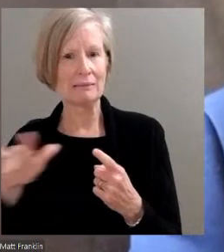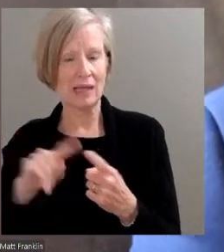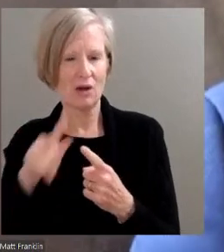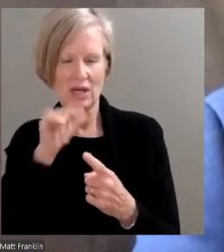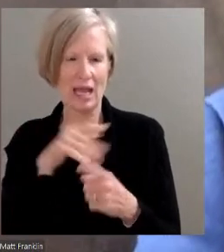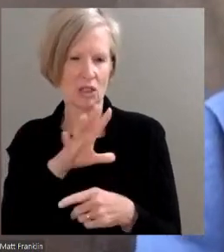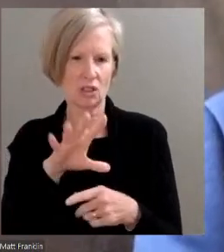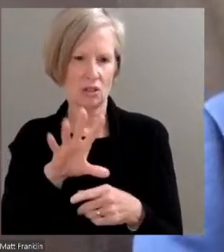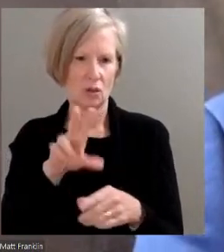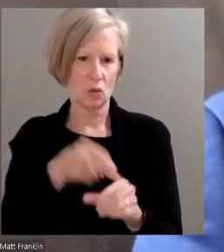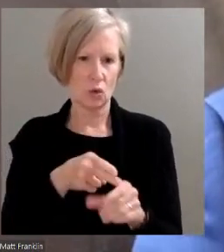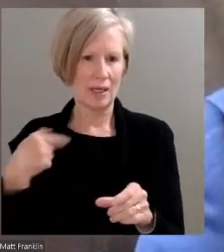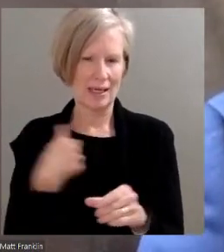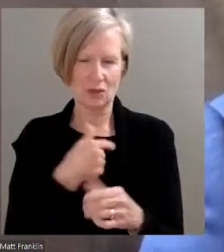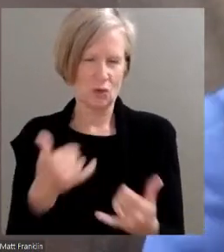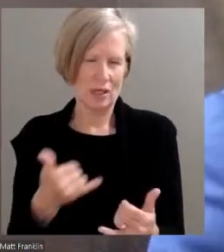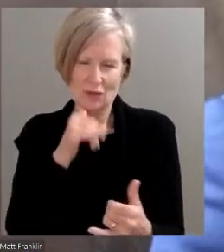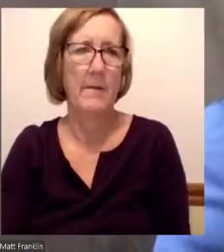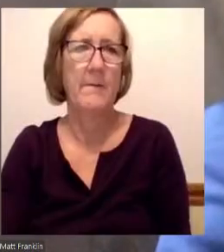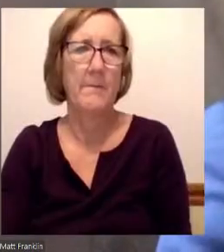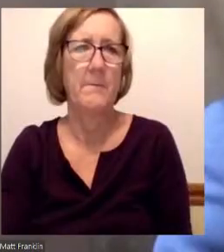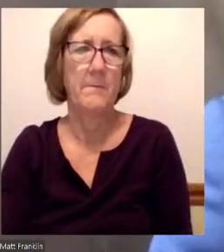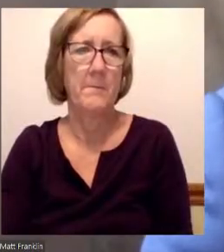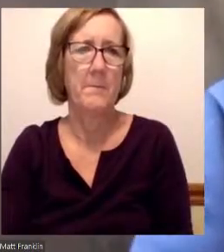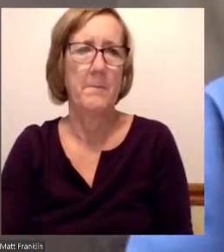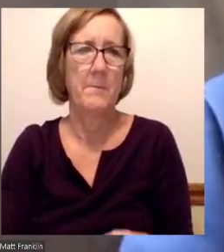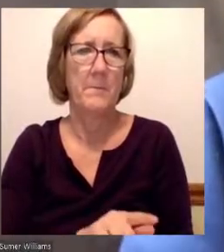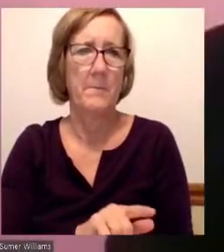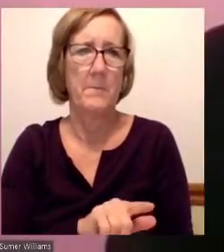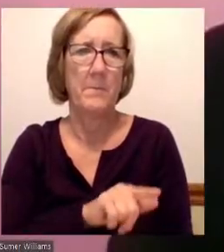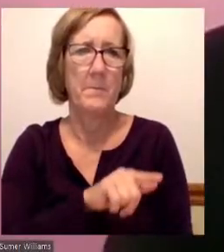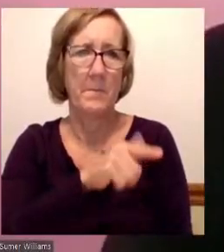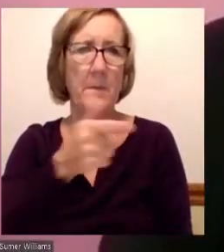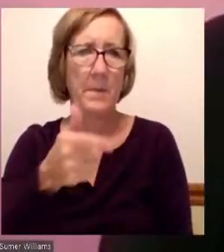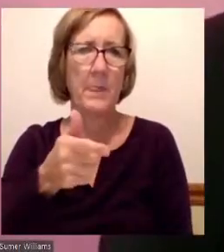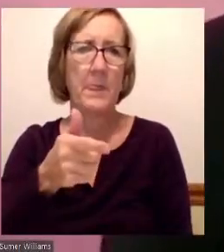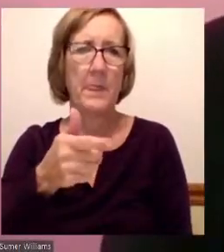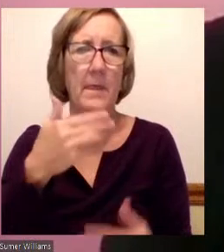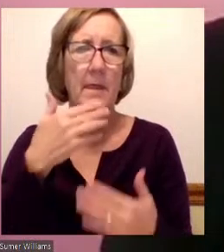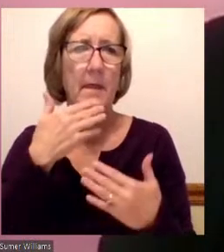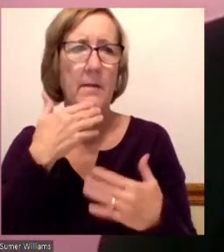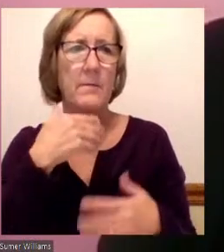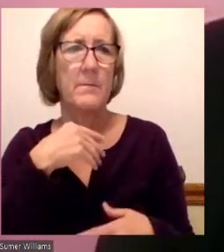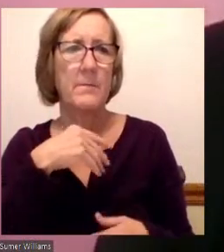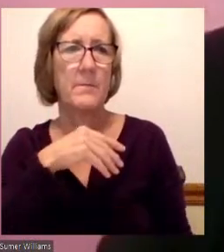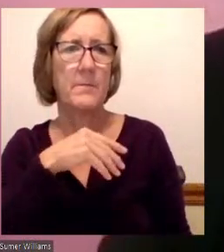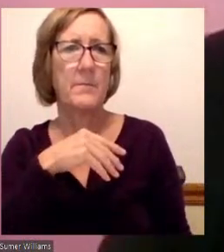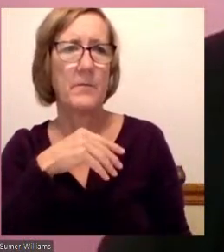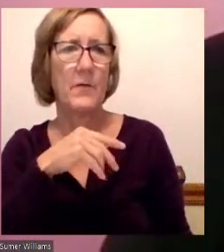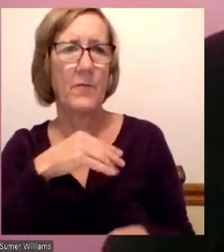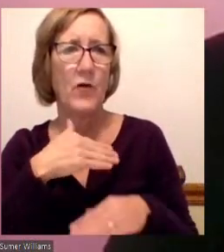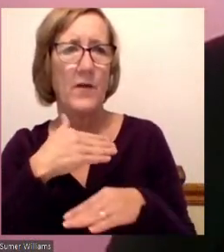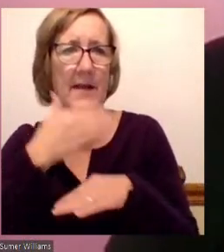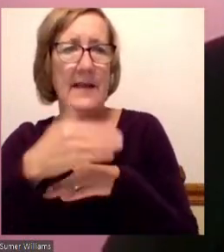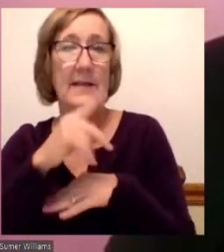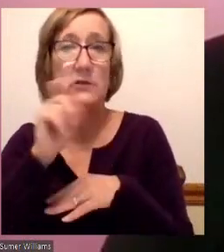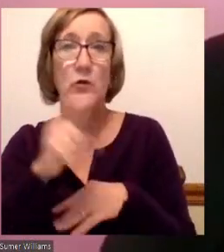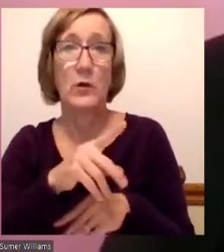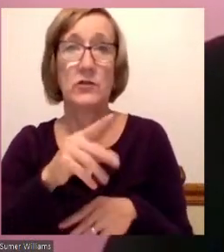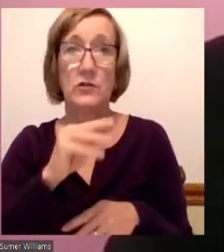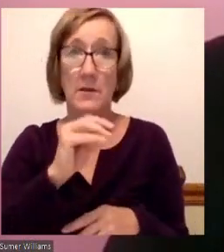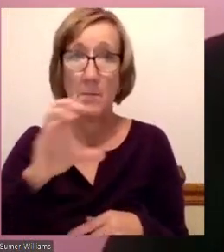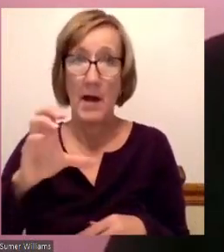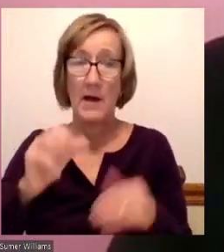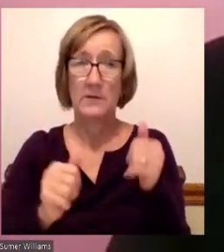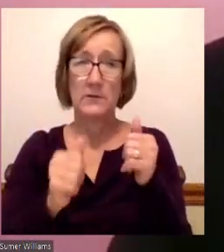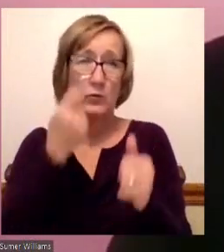so they cannot answer that question. Summer? Thank you, Matt. For our next question, Mott's most